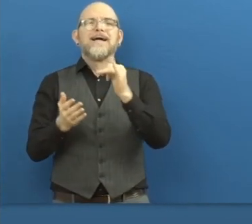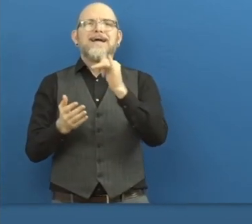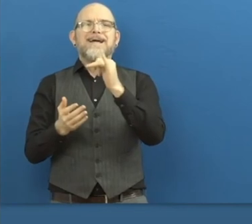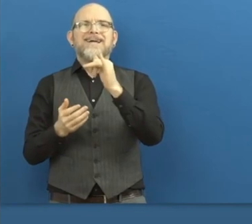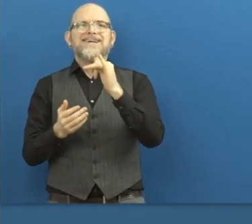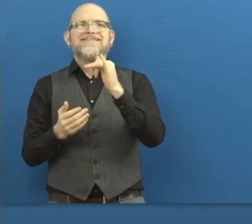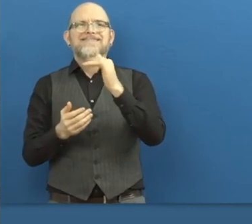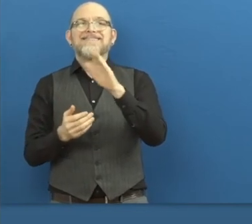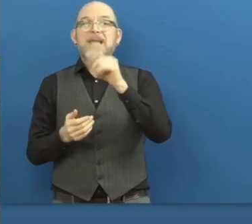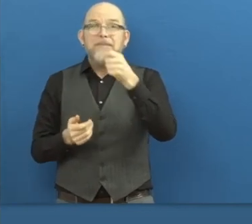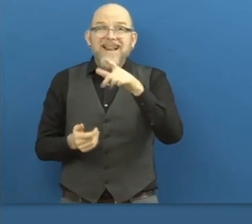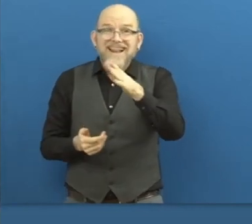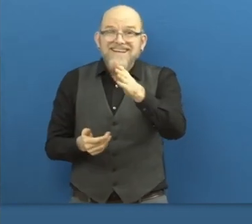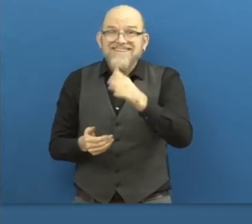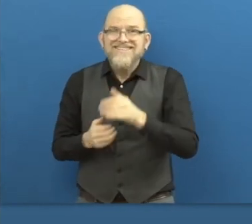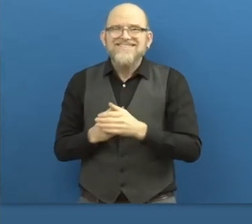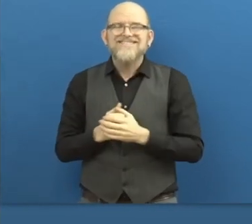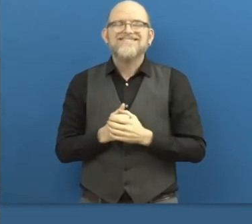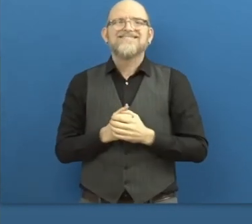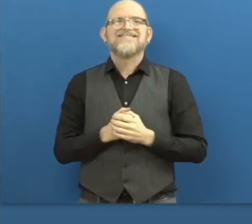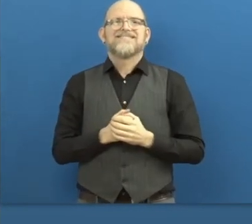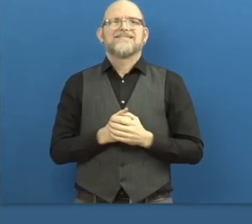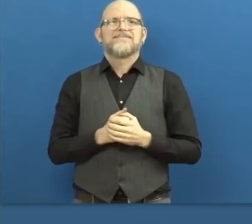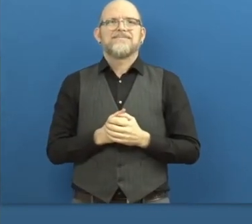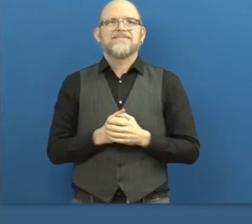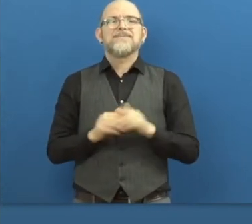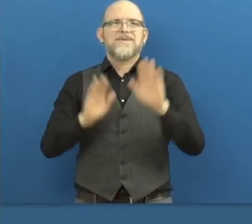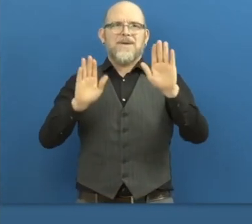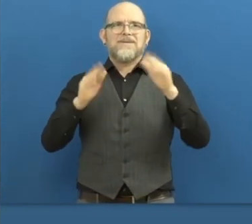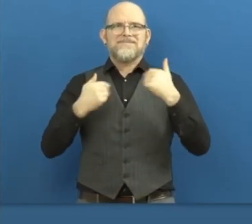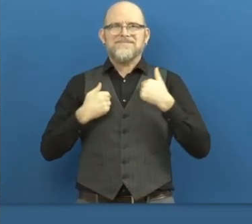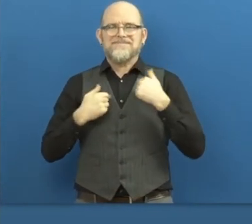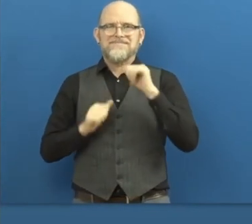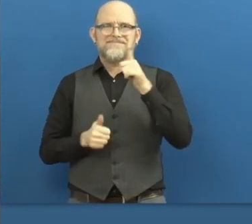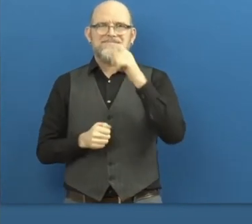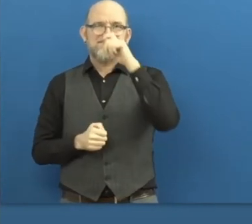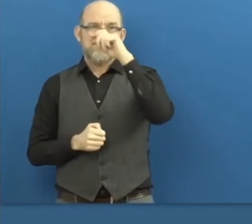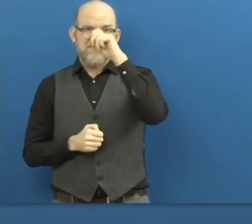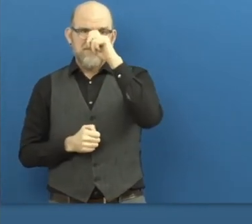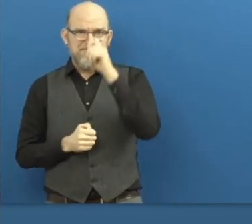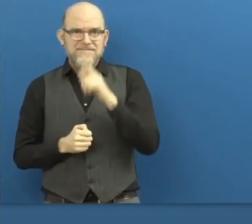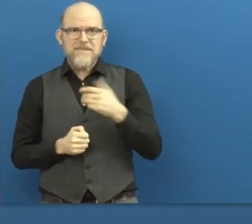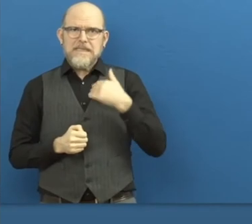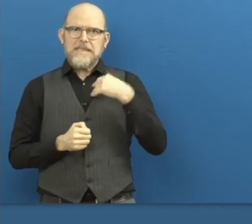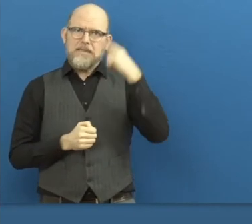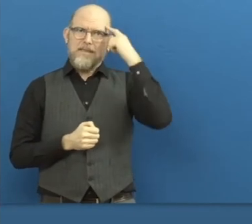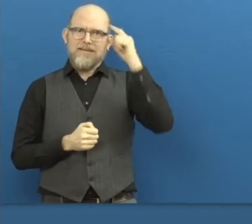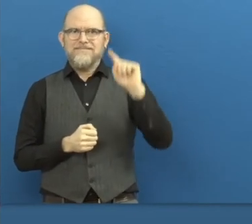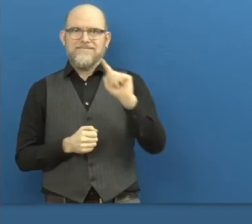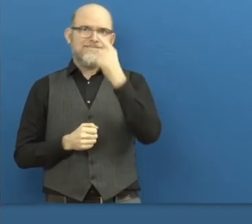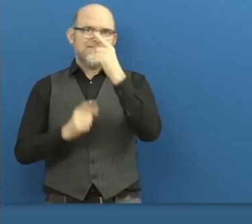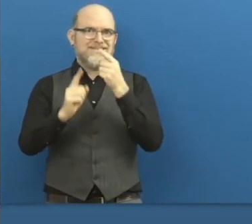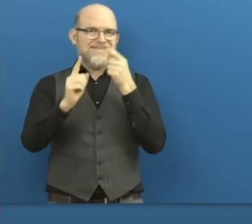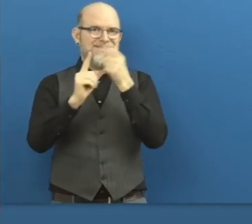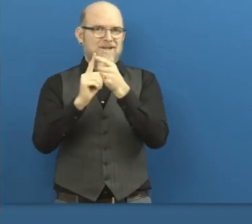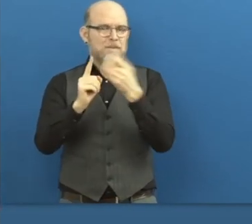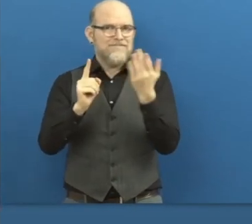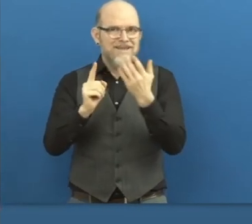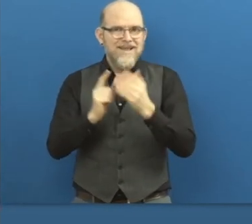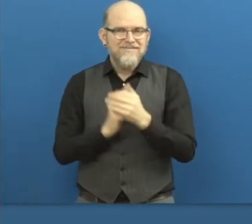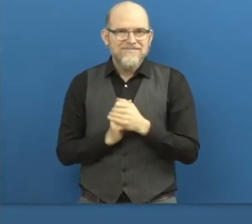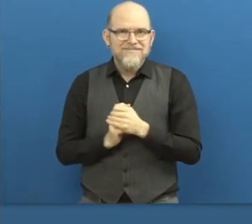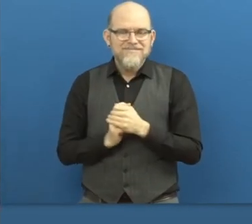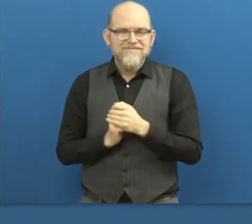it. So I think that our first goal here is to, we are here to solve